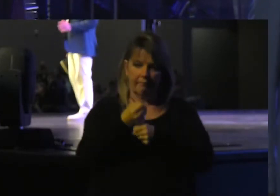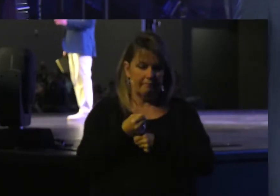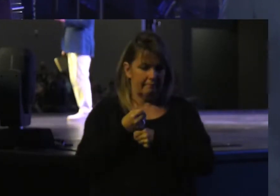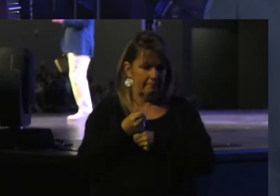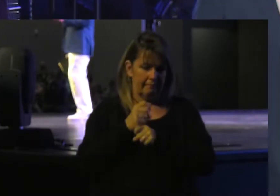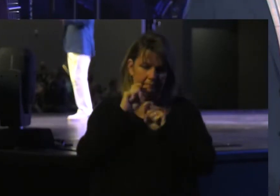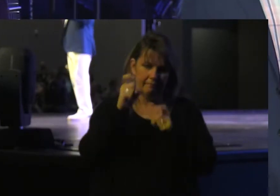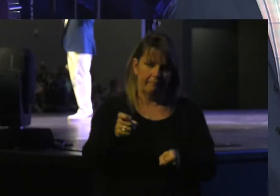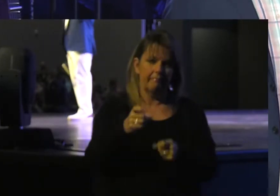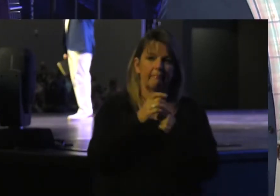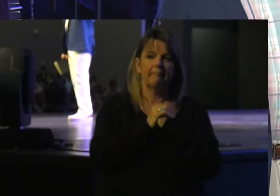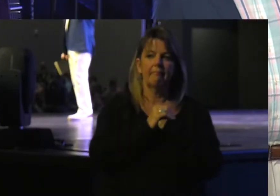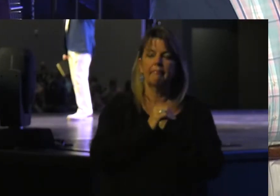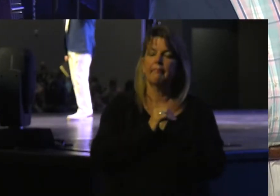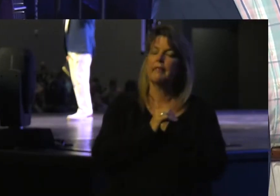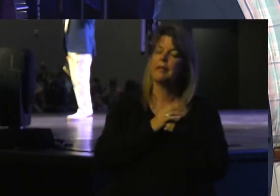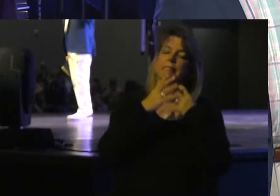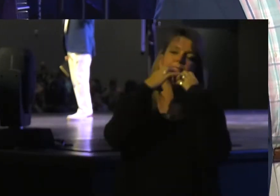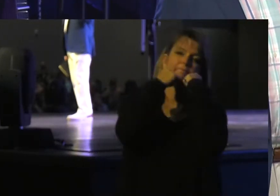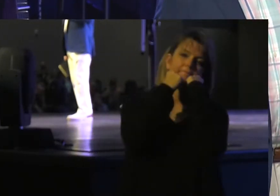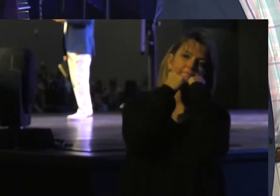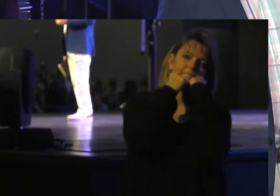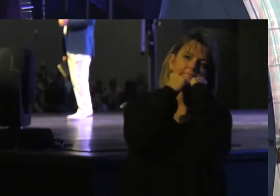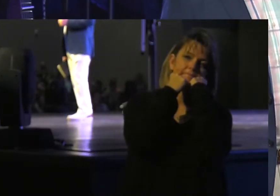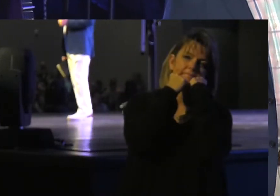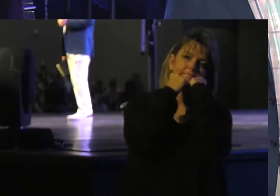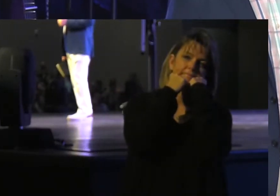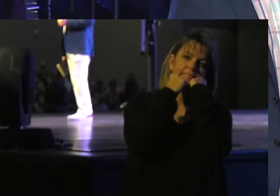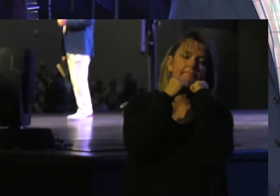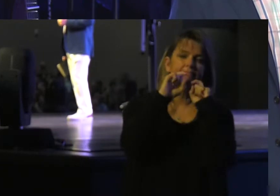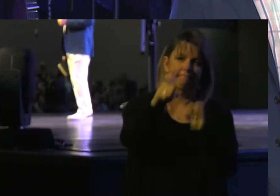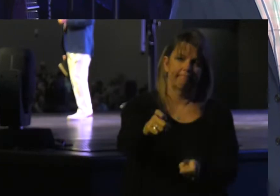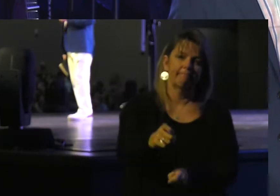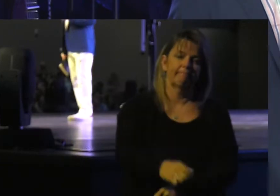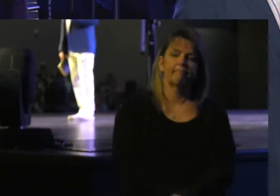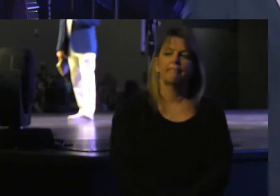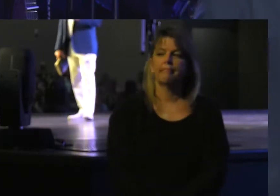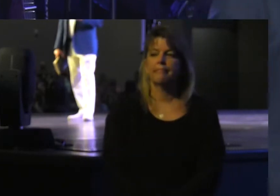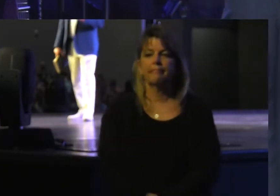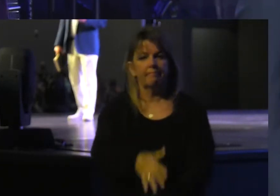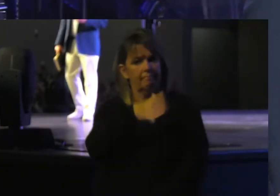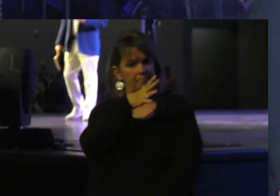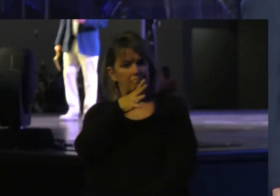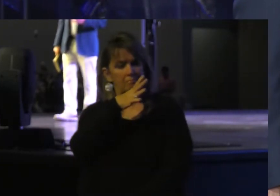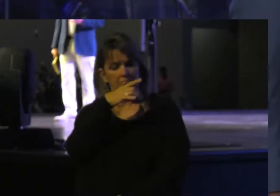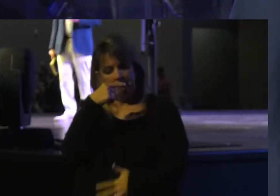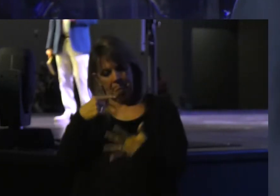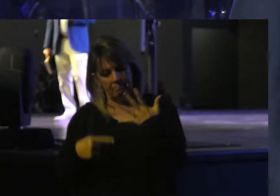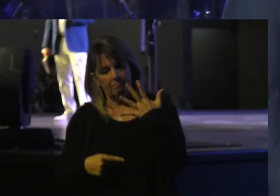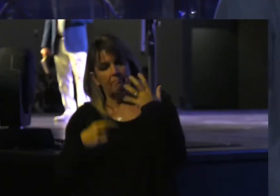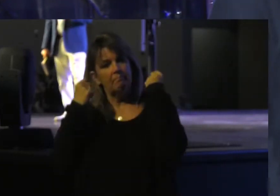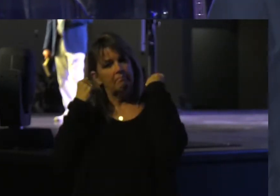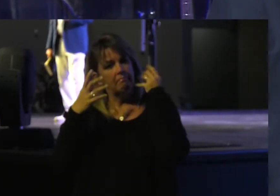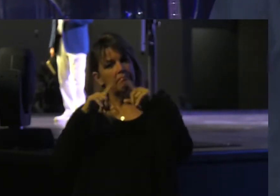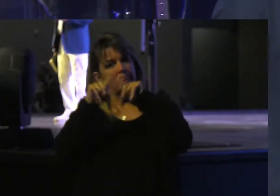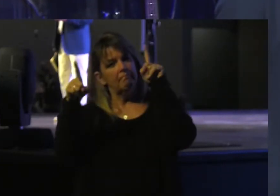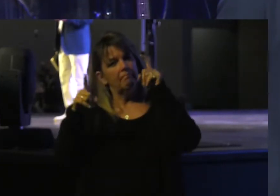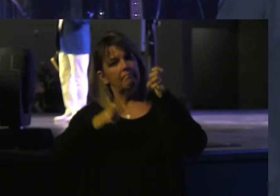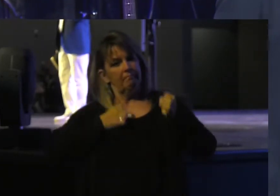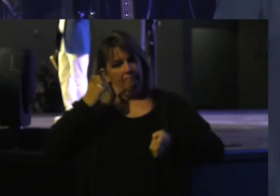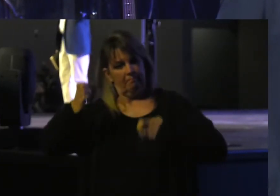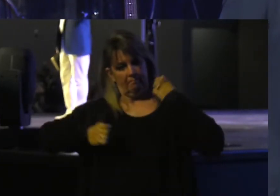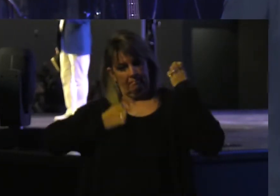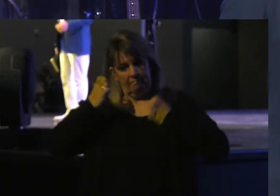gets, she adores it. Mothers have all kinds of emotions.